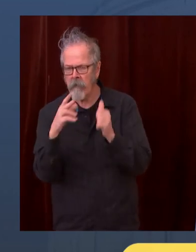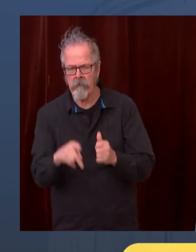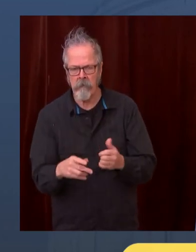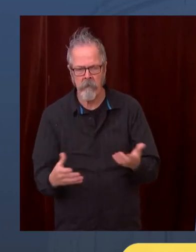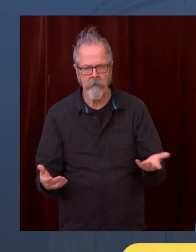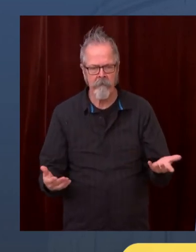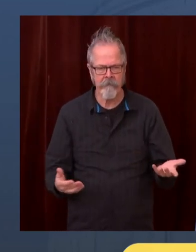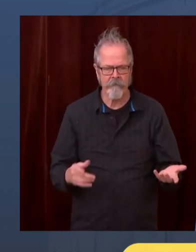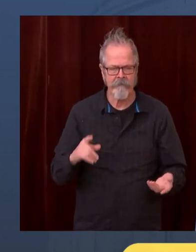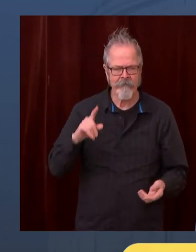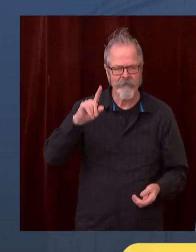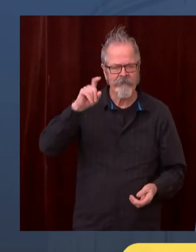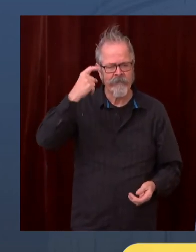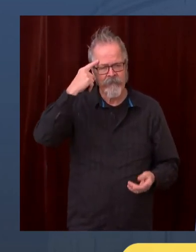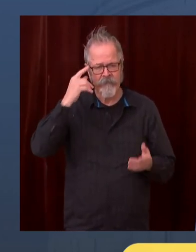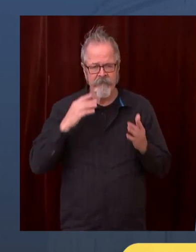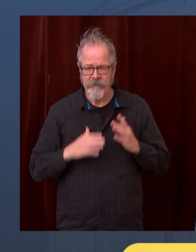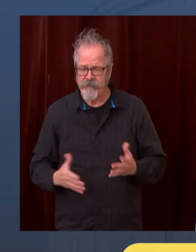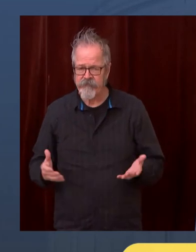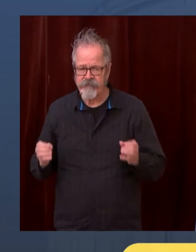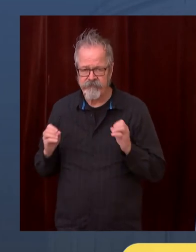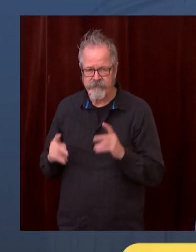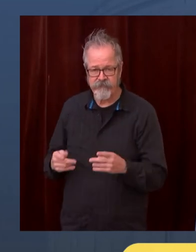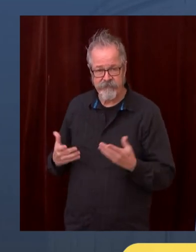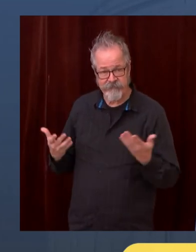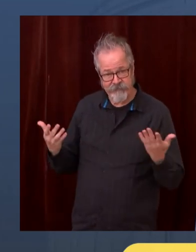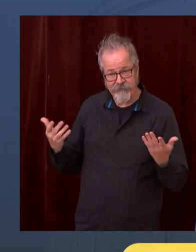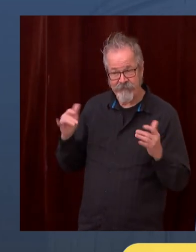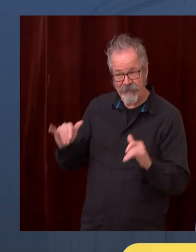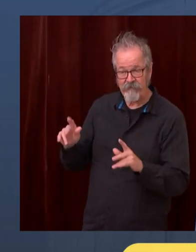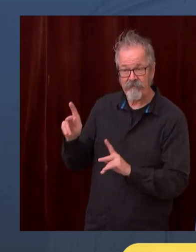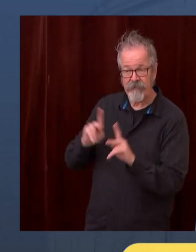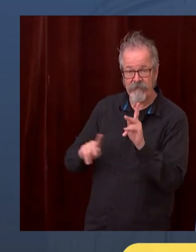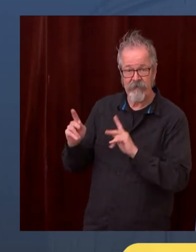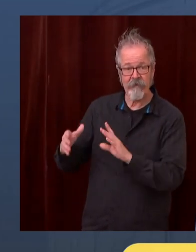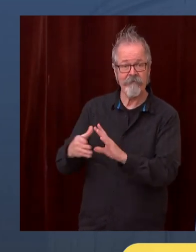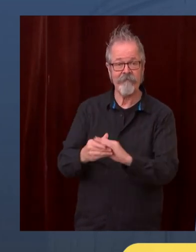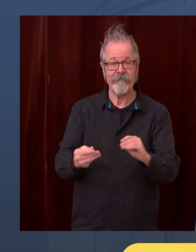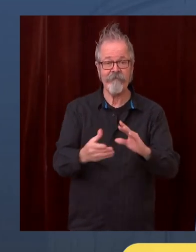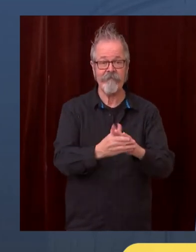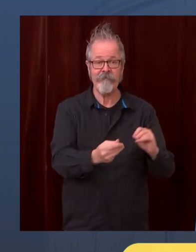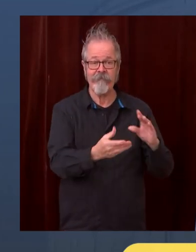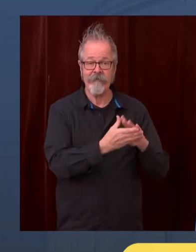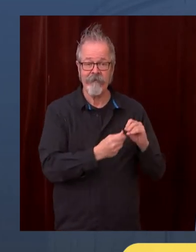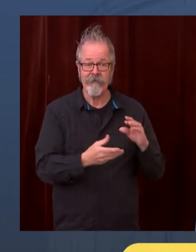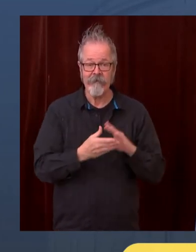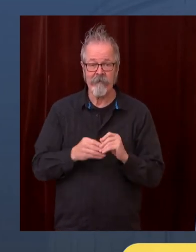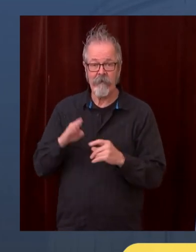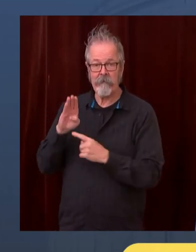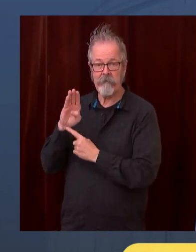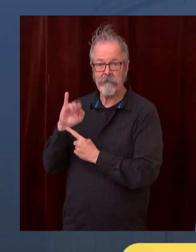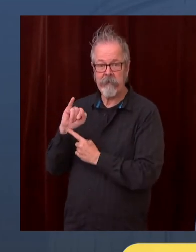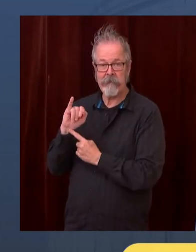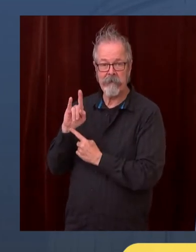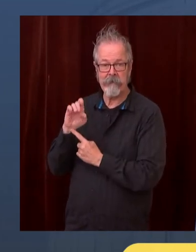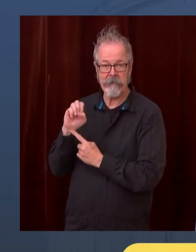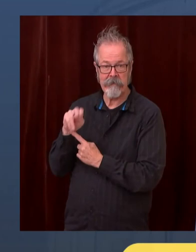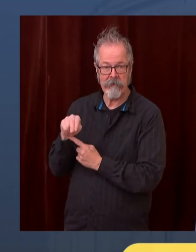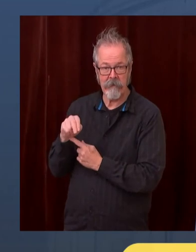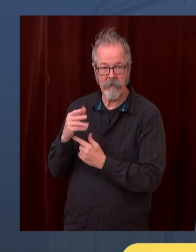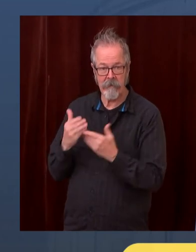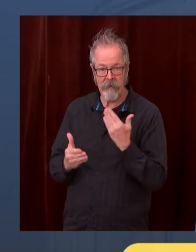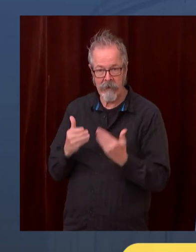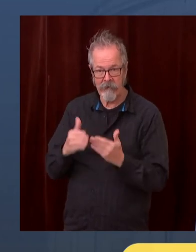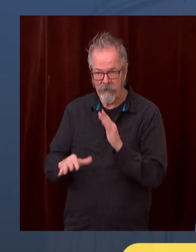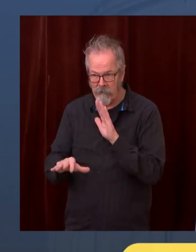in the last few days as a potential pick for the new Biden administration. Three quick questions. Have you been contacted by the president-elect or his